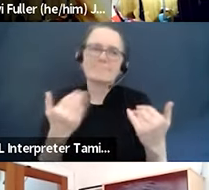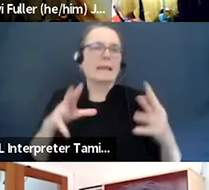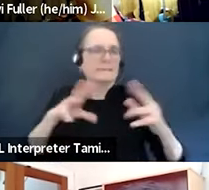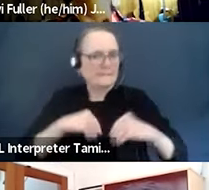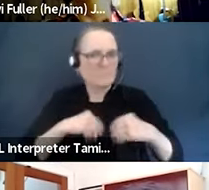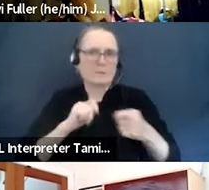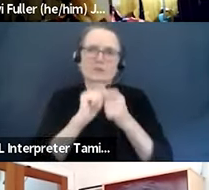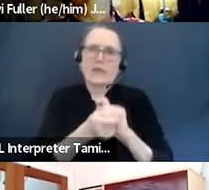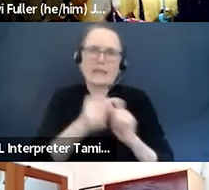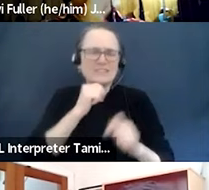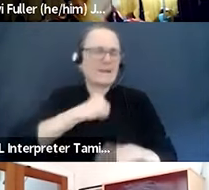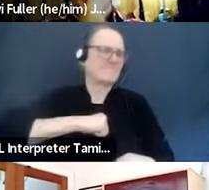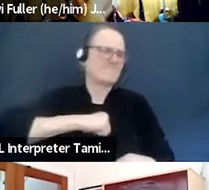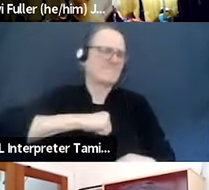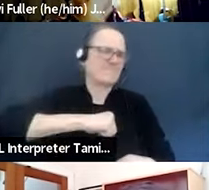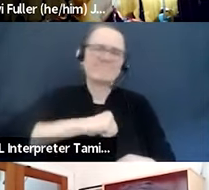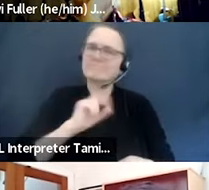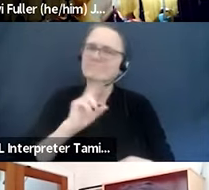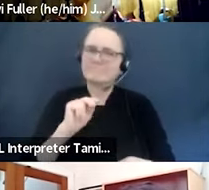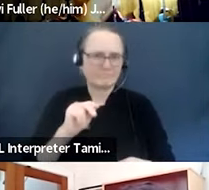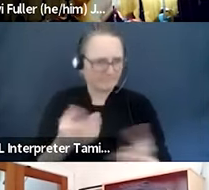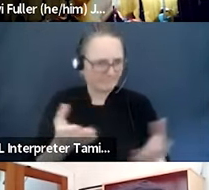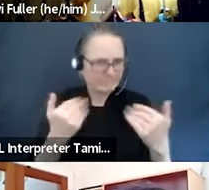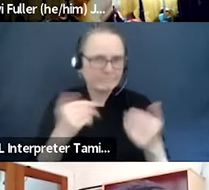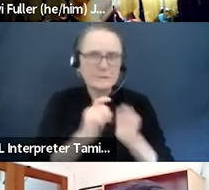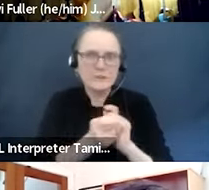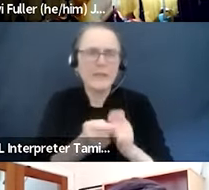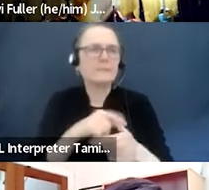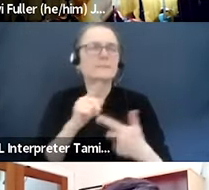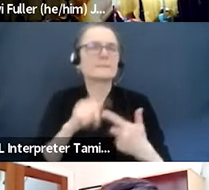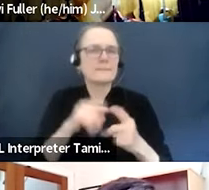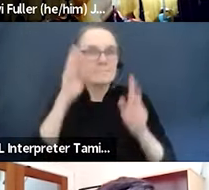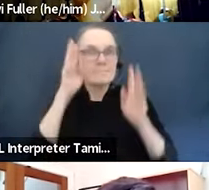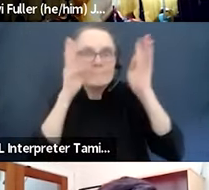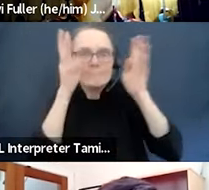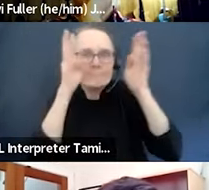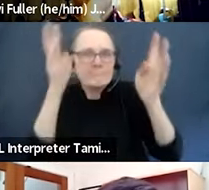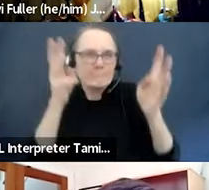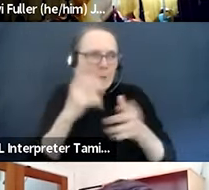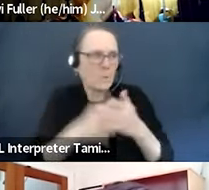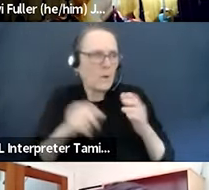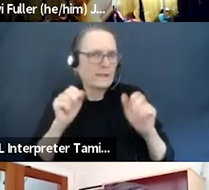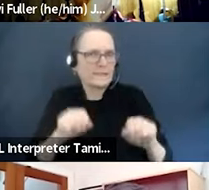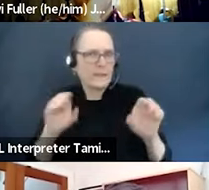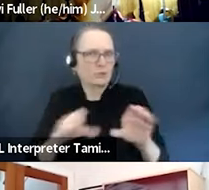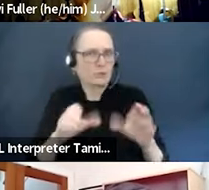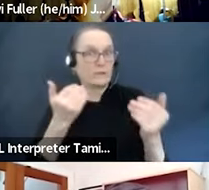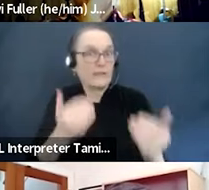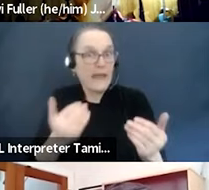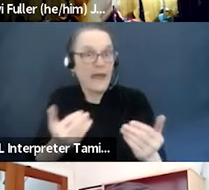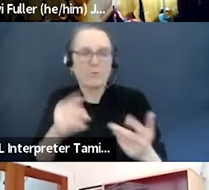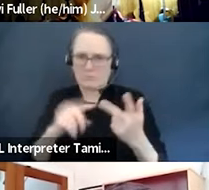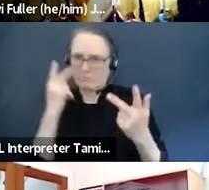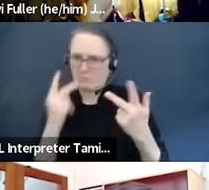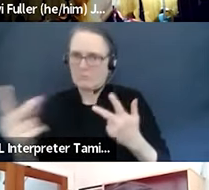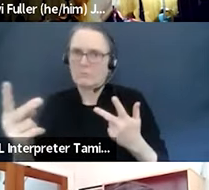tastes and the needs and the format of the next generation, because we can't be looking in the